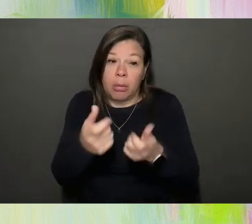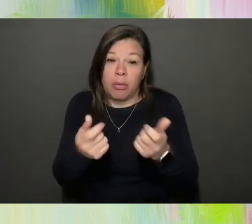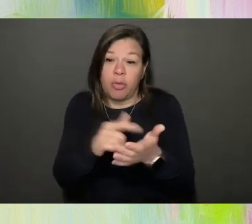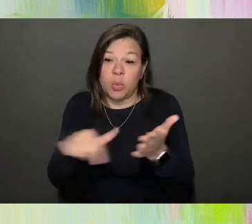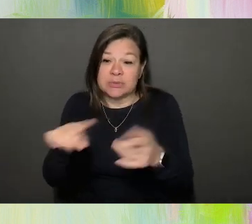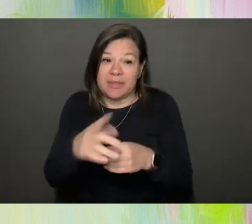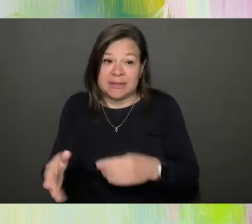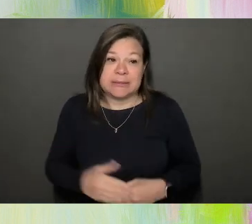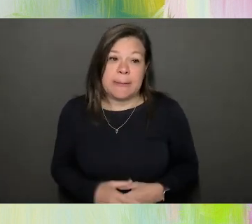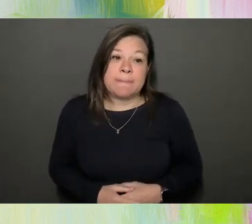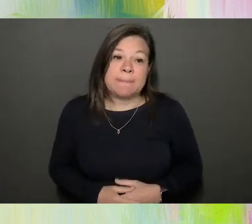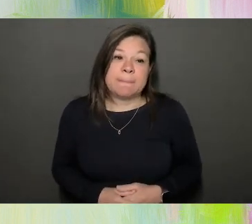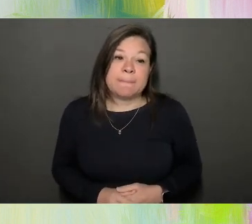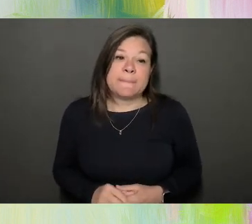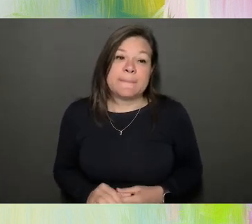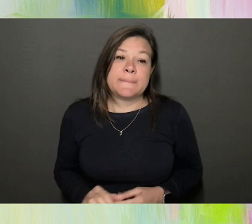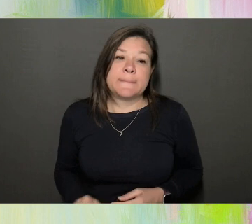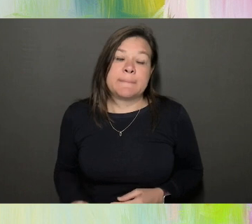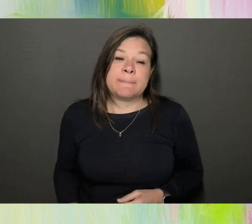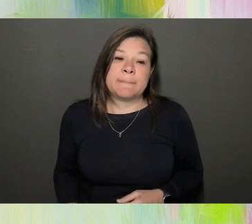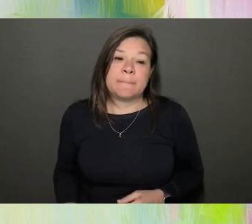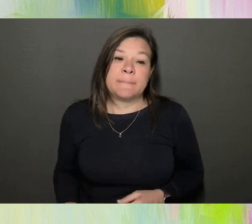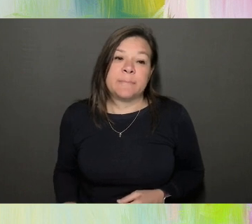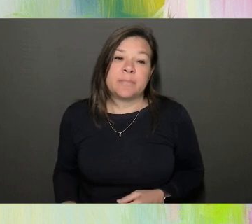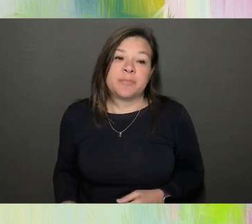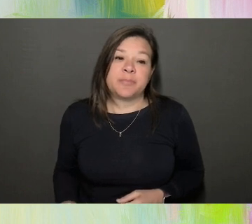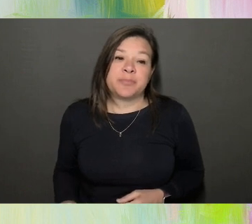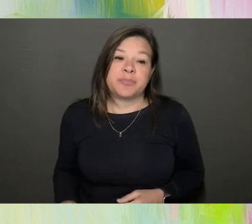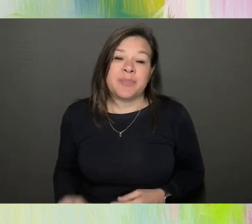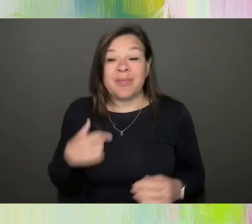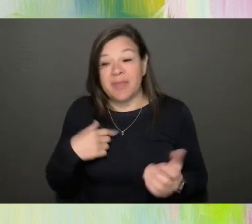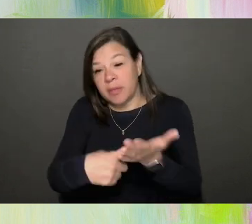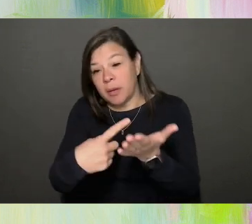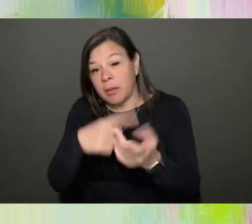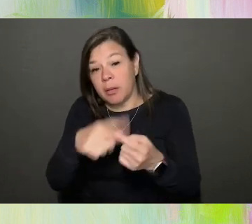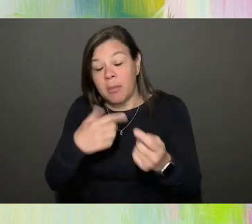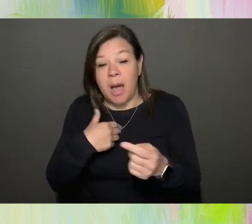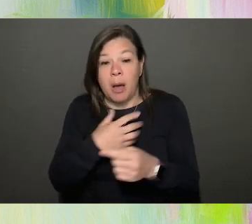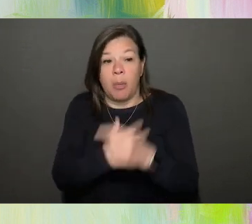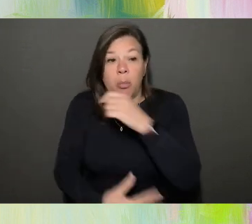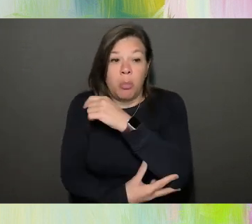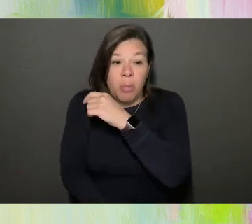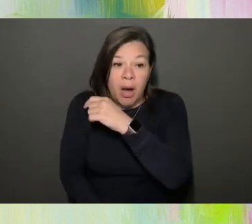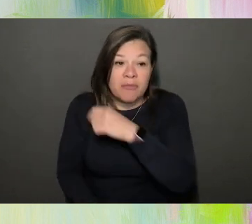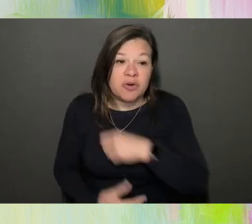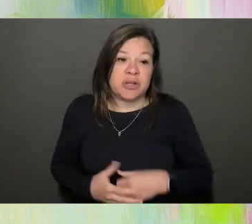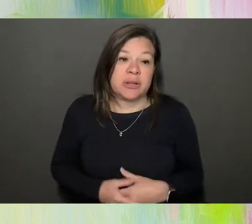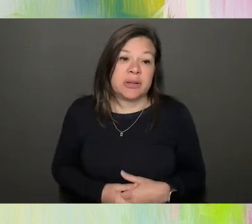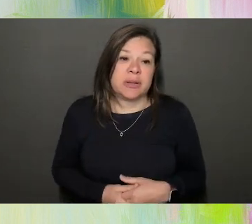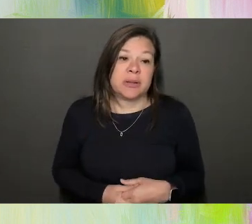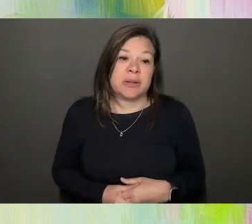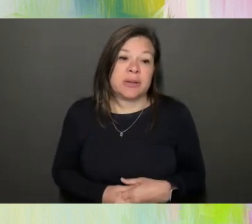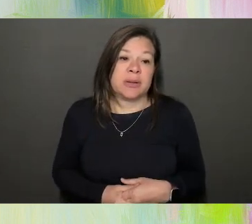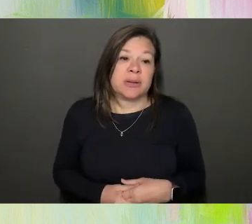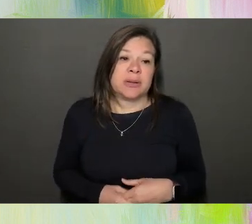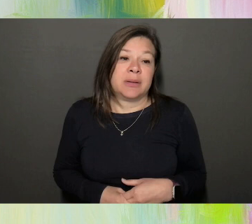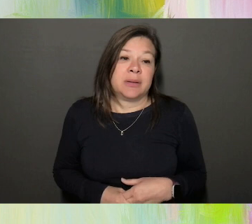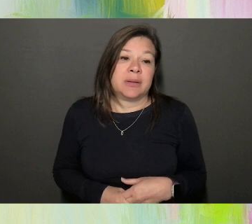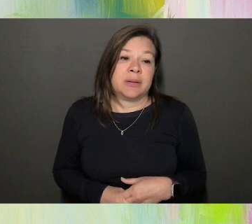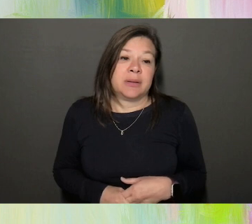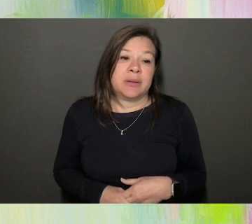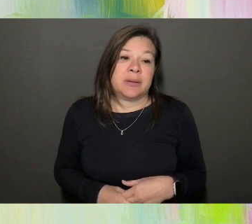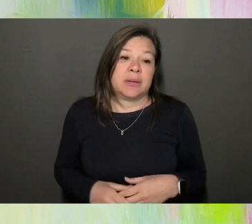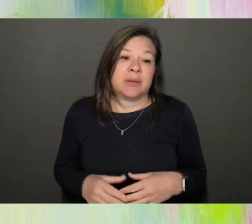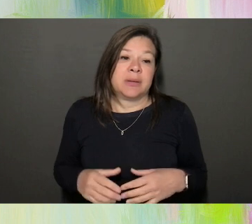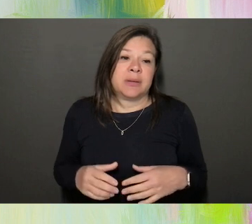uh, then they, they started talking more about poverty that affects them because a lot of the times, uh, especially in the trans